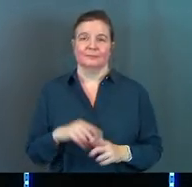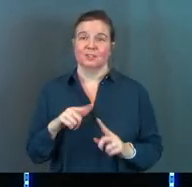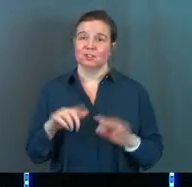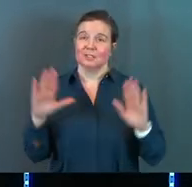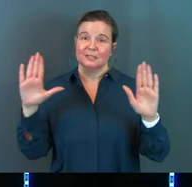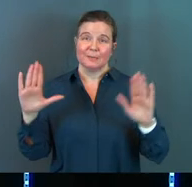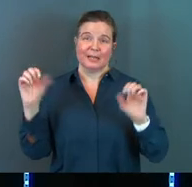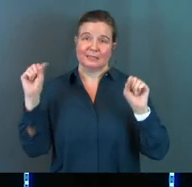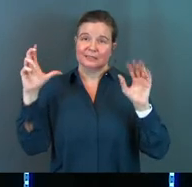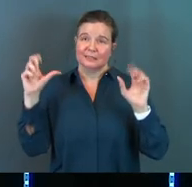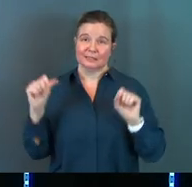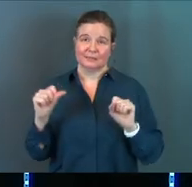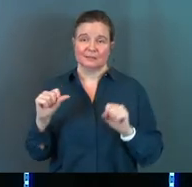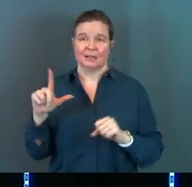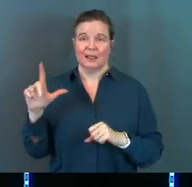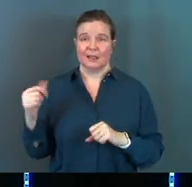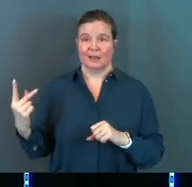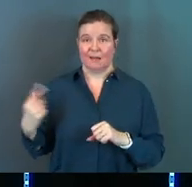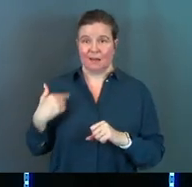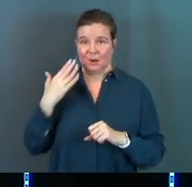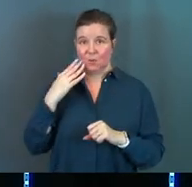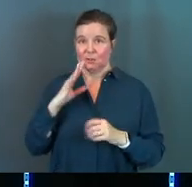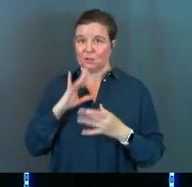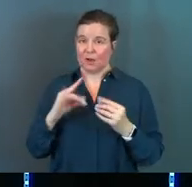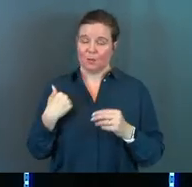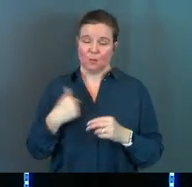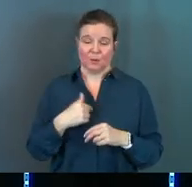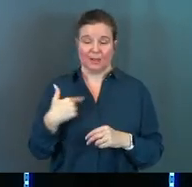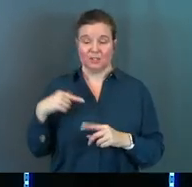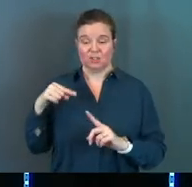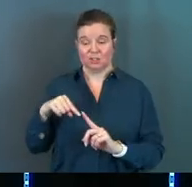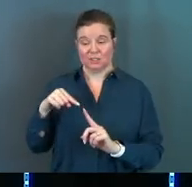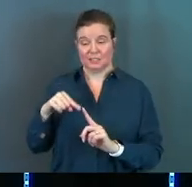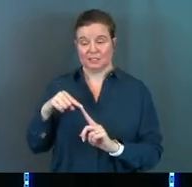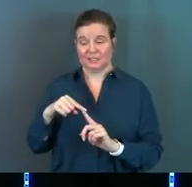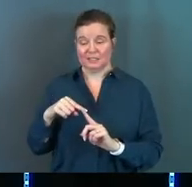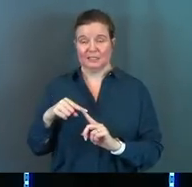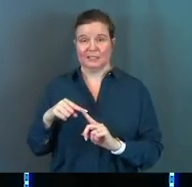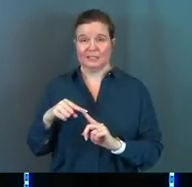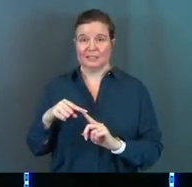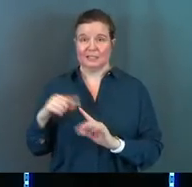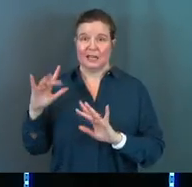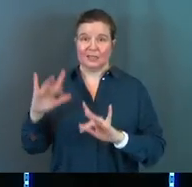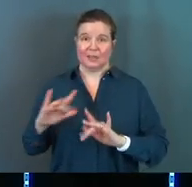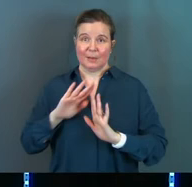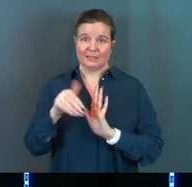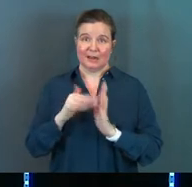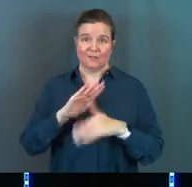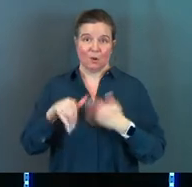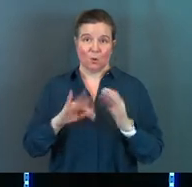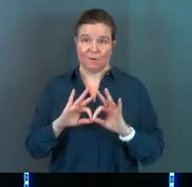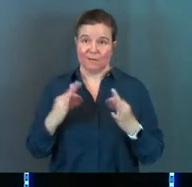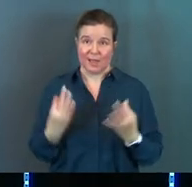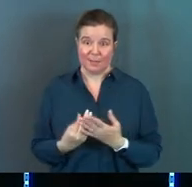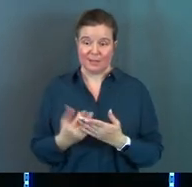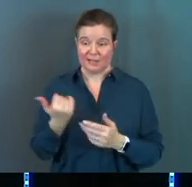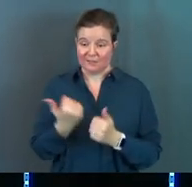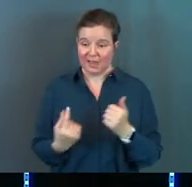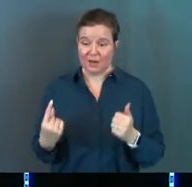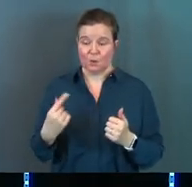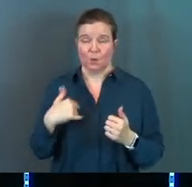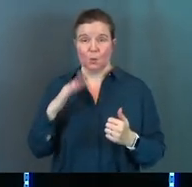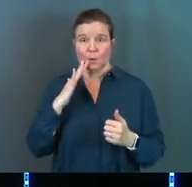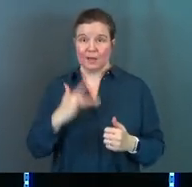She's amazing. Linda and I know. We talk about it. We're like, she is the compassionate center of our whole family. If